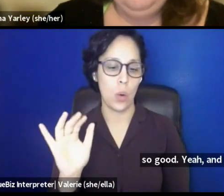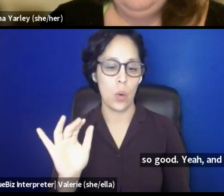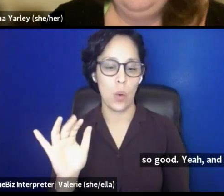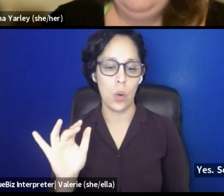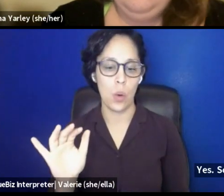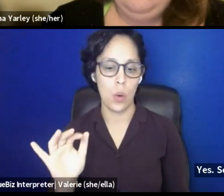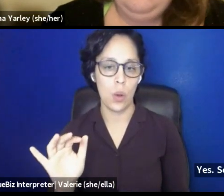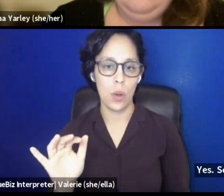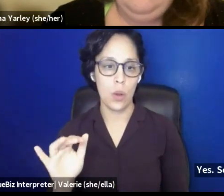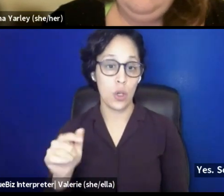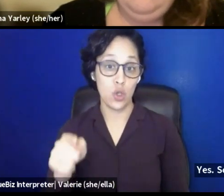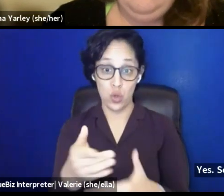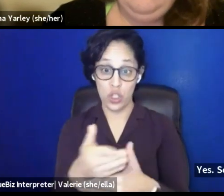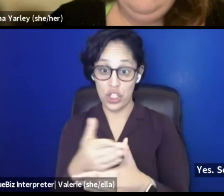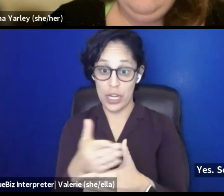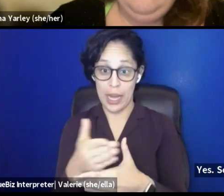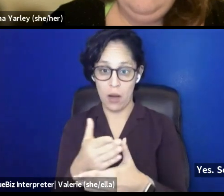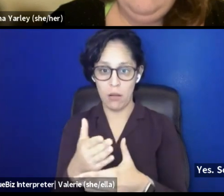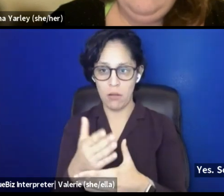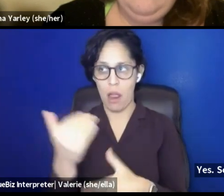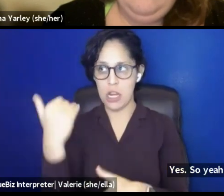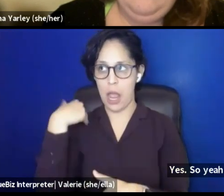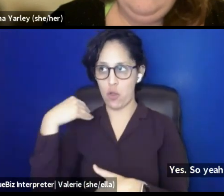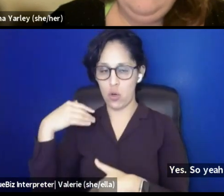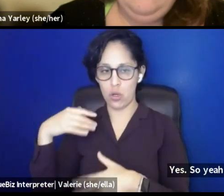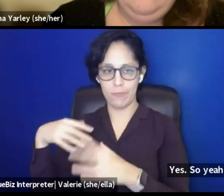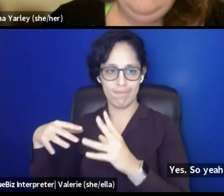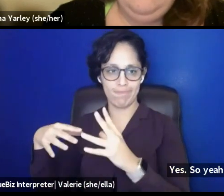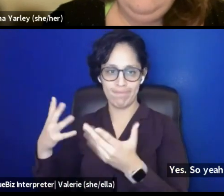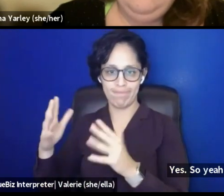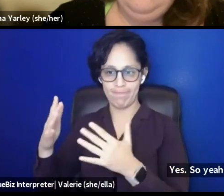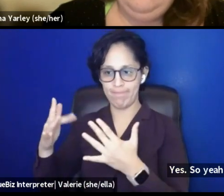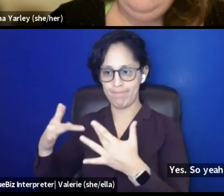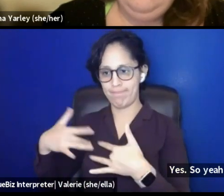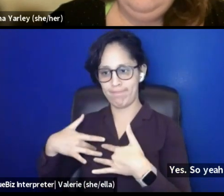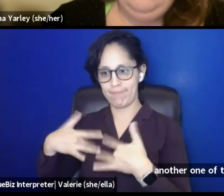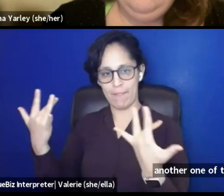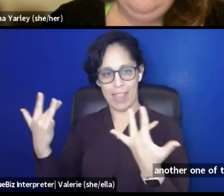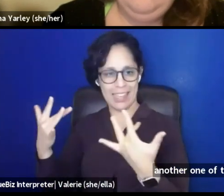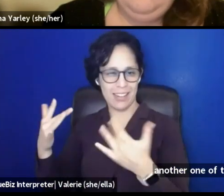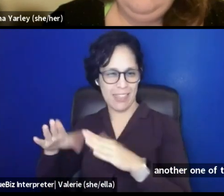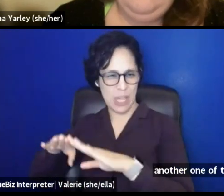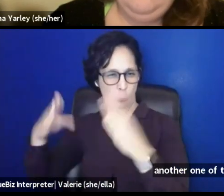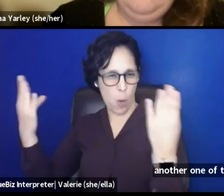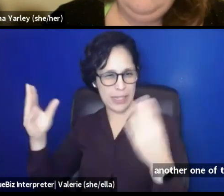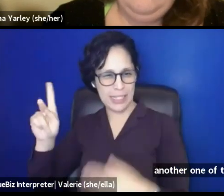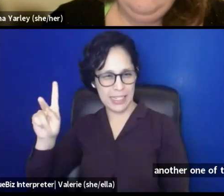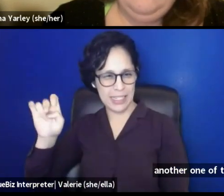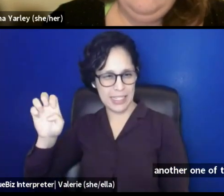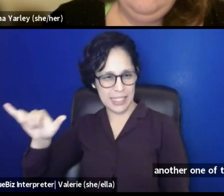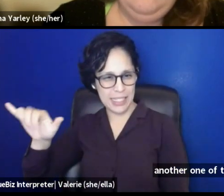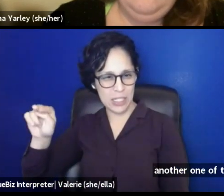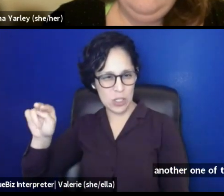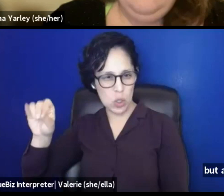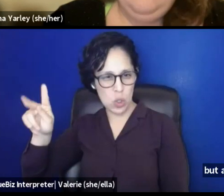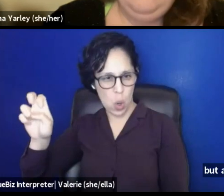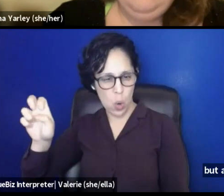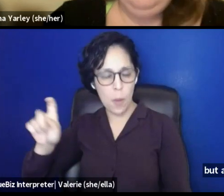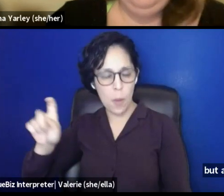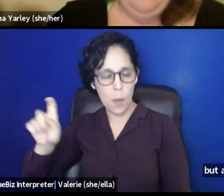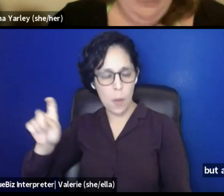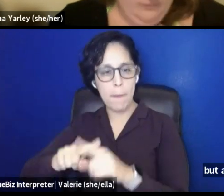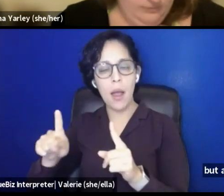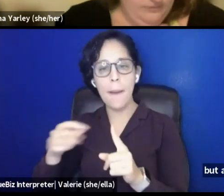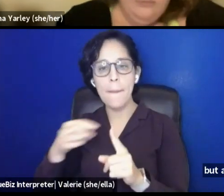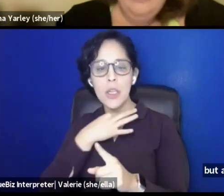is something that you shared, um, in another one of the spaces, I believe the opening keynote, but as it applies to development, we'd love to hear about how, what